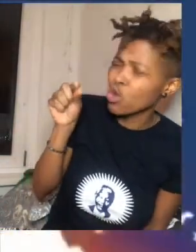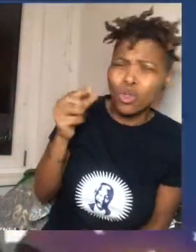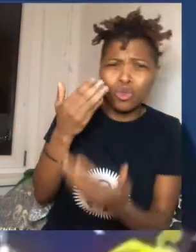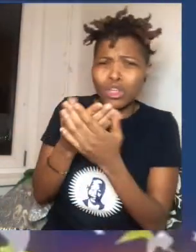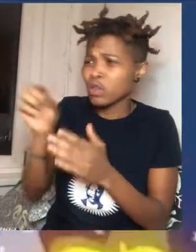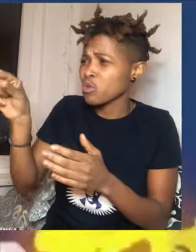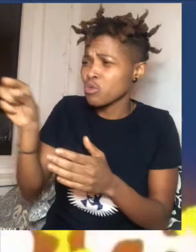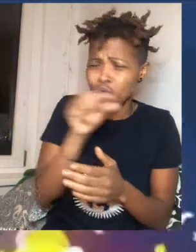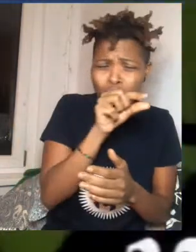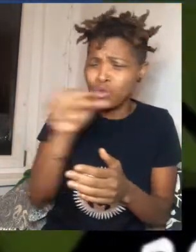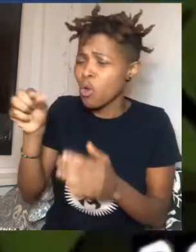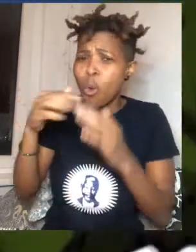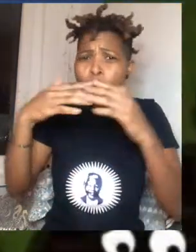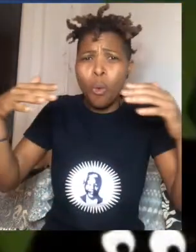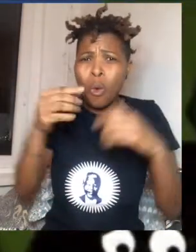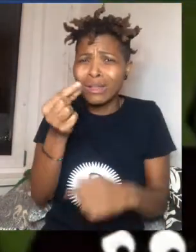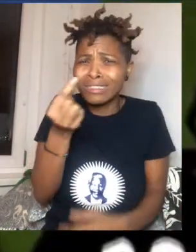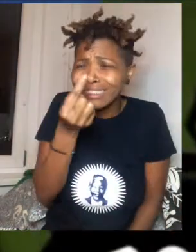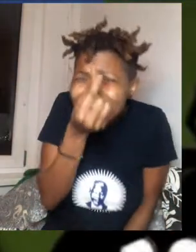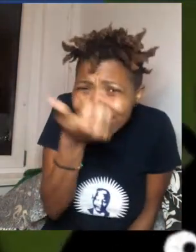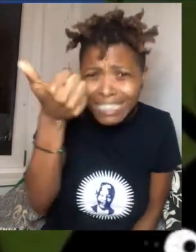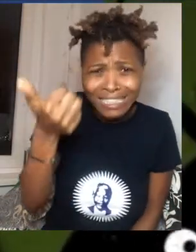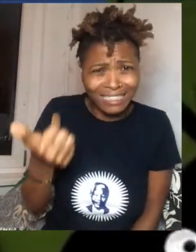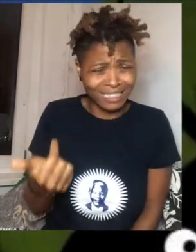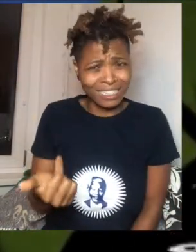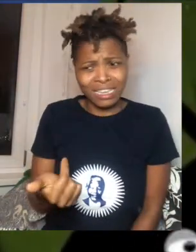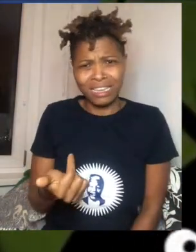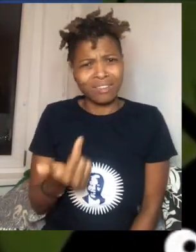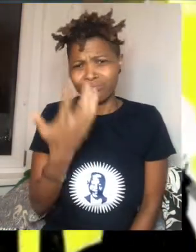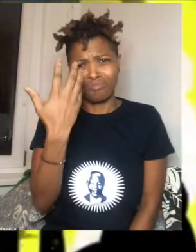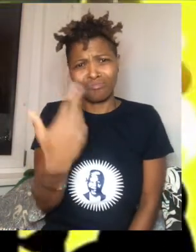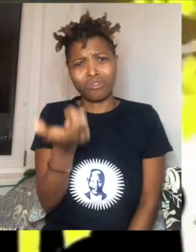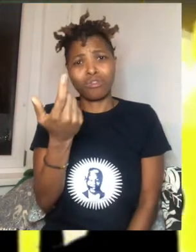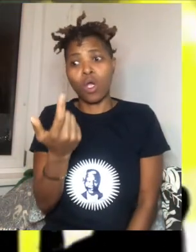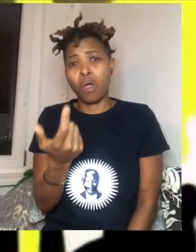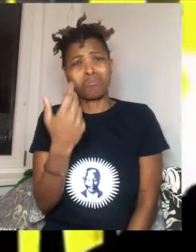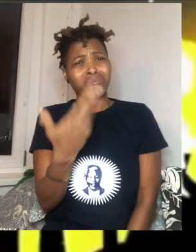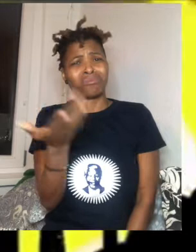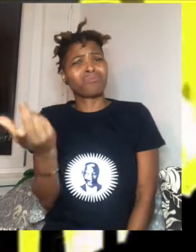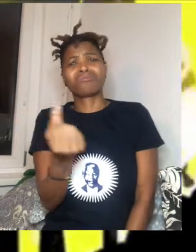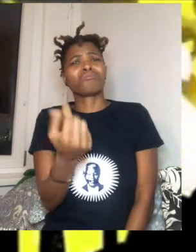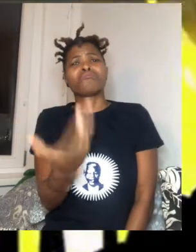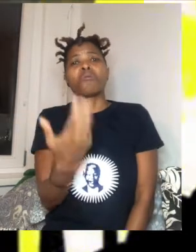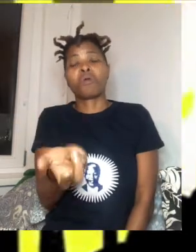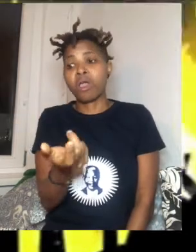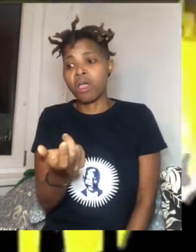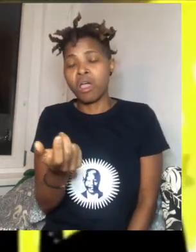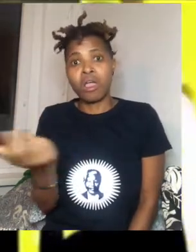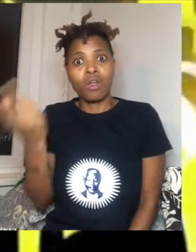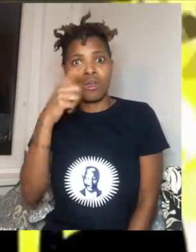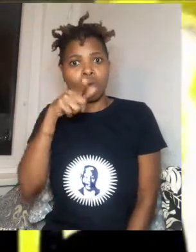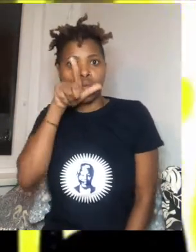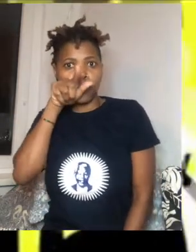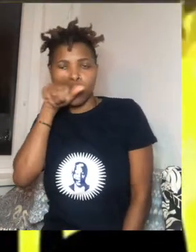small drop of water at a time, but as they continue to discourage it, it turns to them without wasting